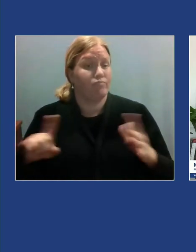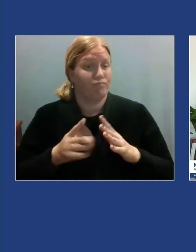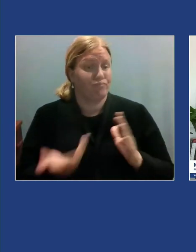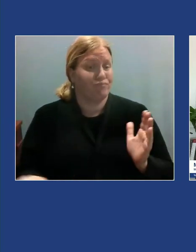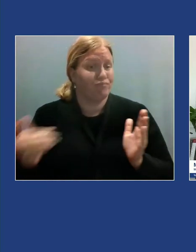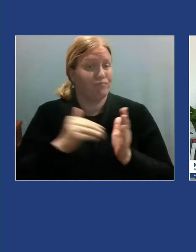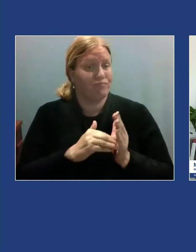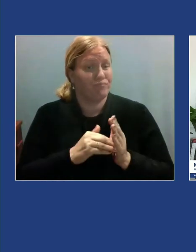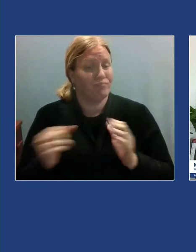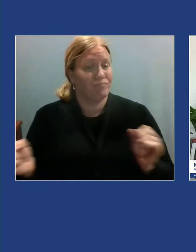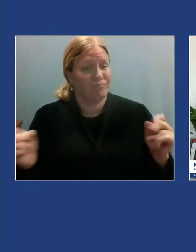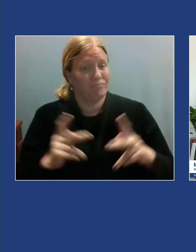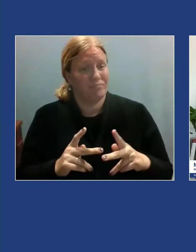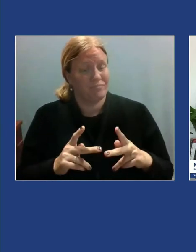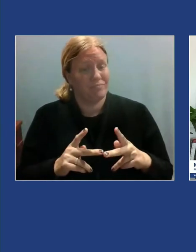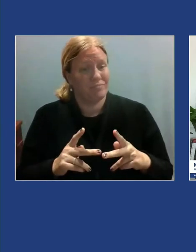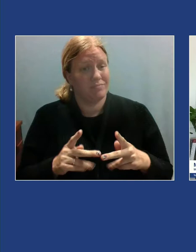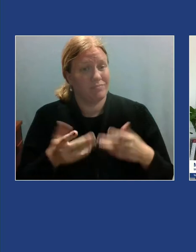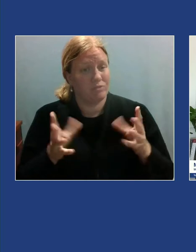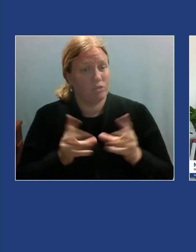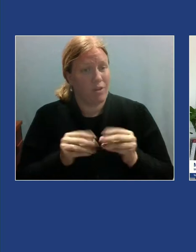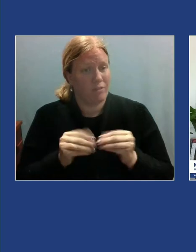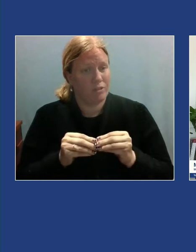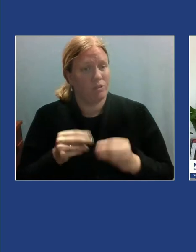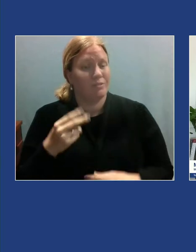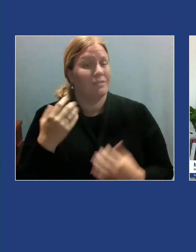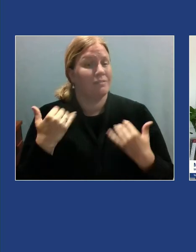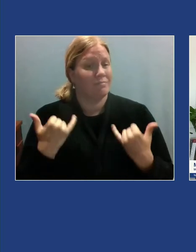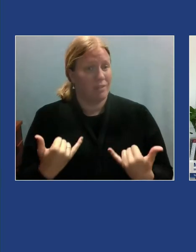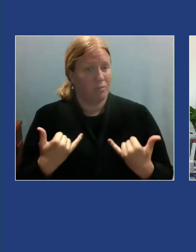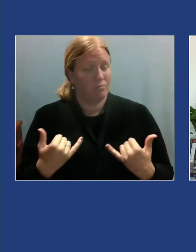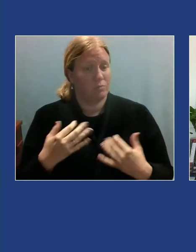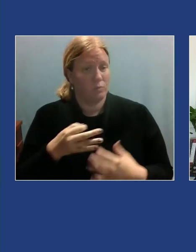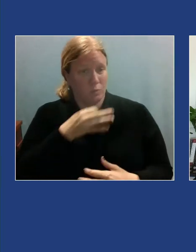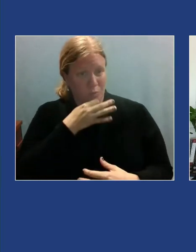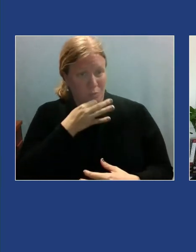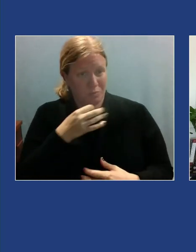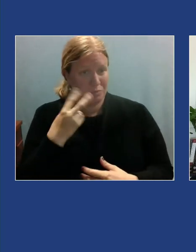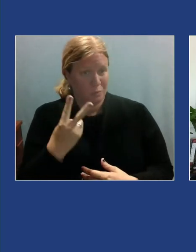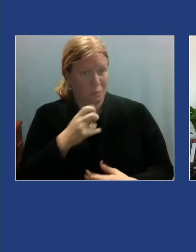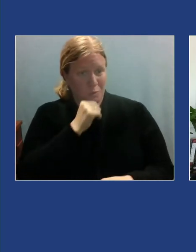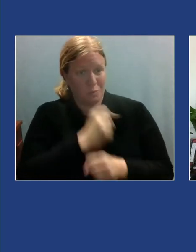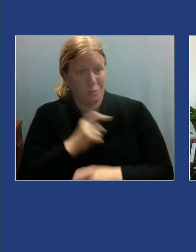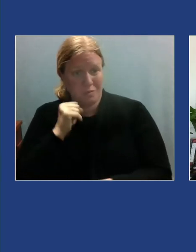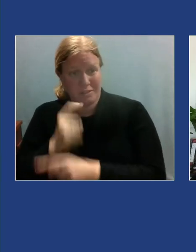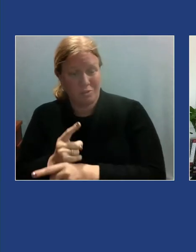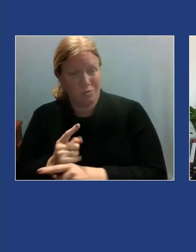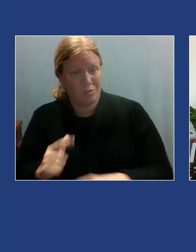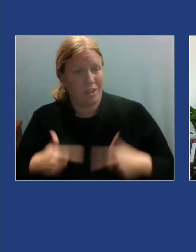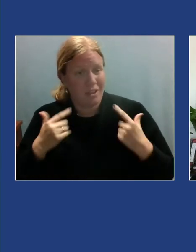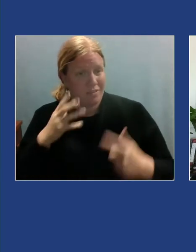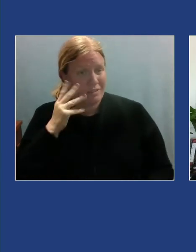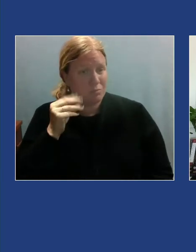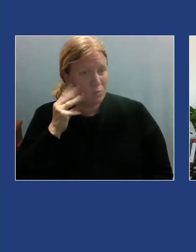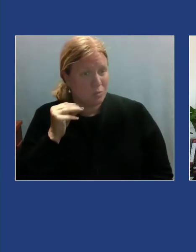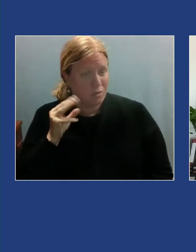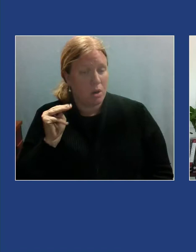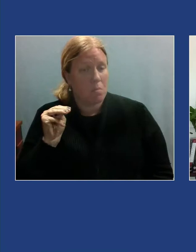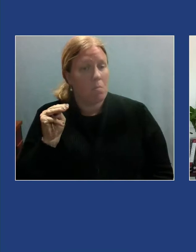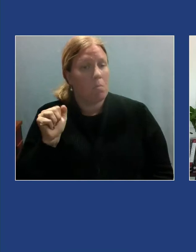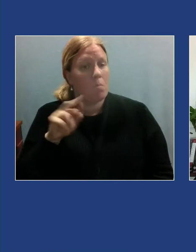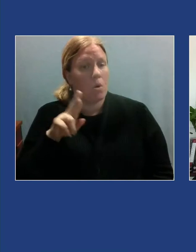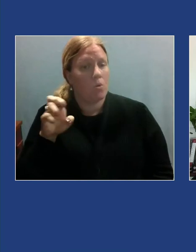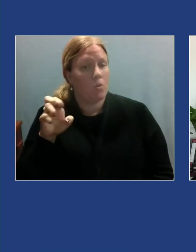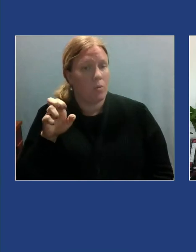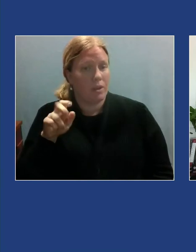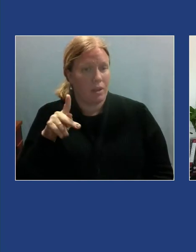We will be hearing next from two sisters who will speak with us about lived experiences, and Marie-Paul will introduce the